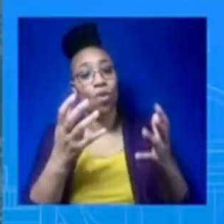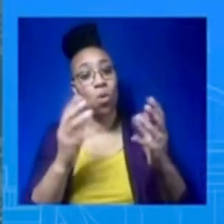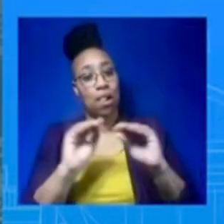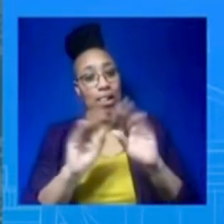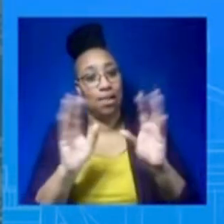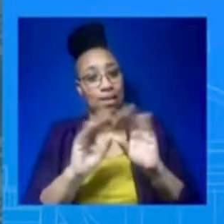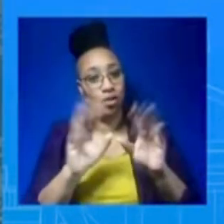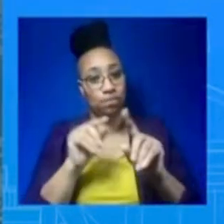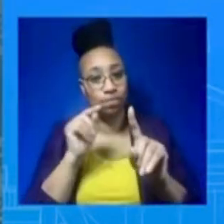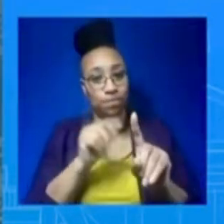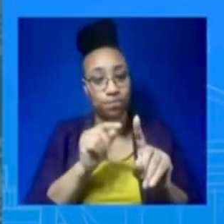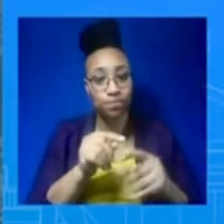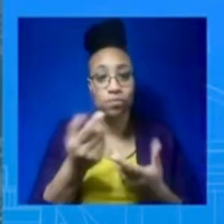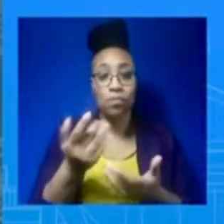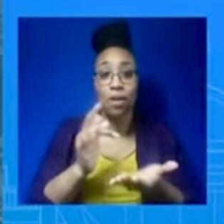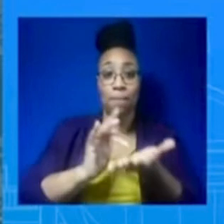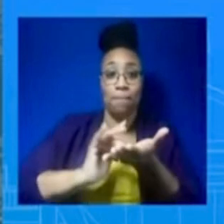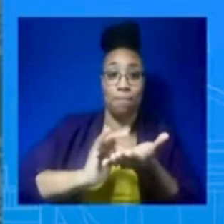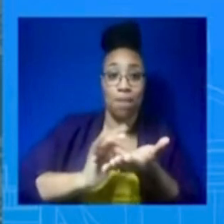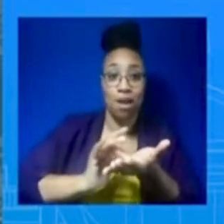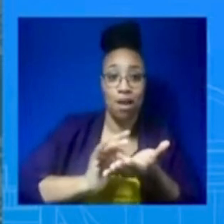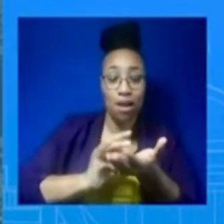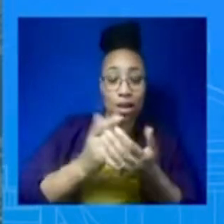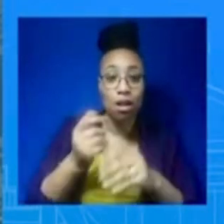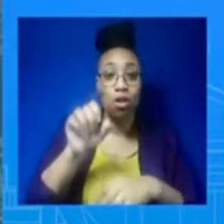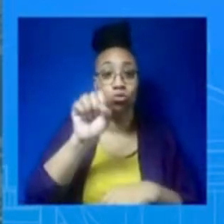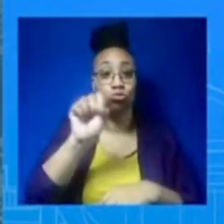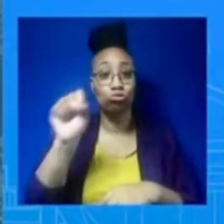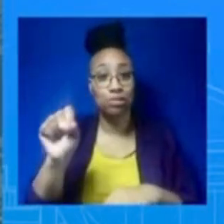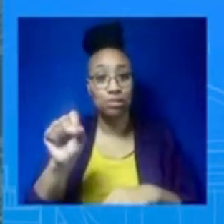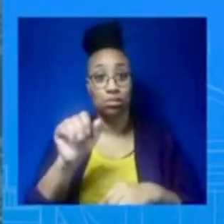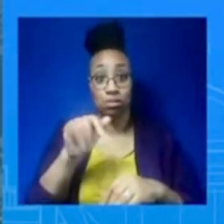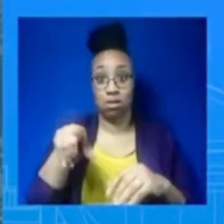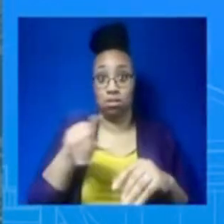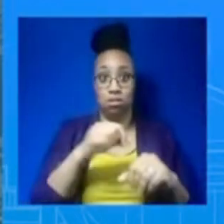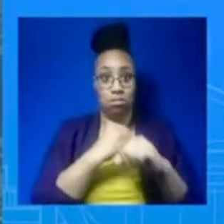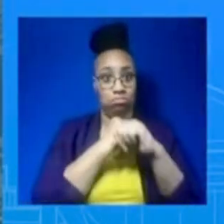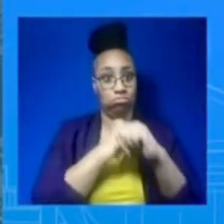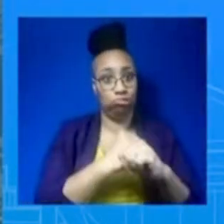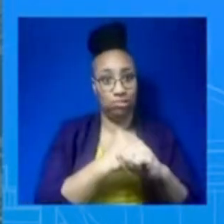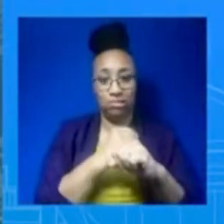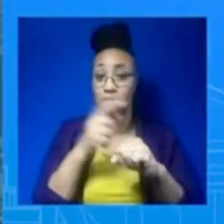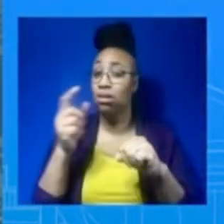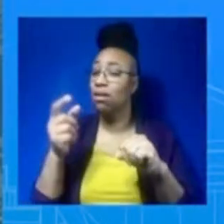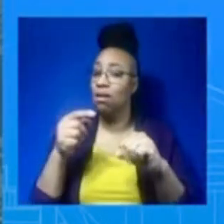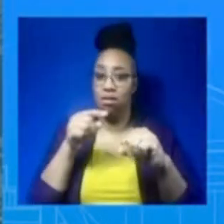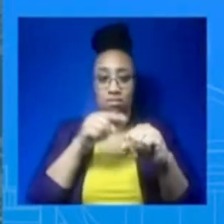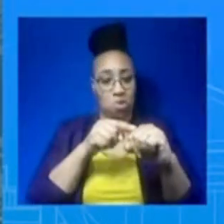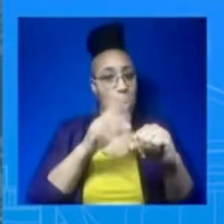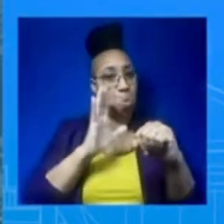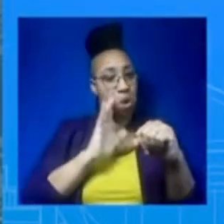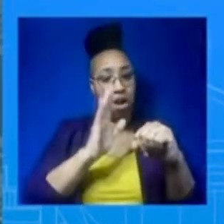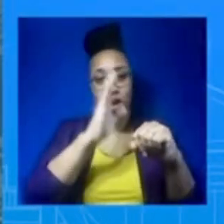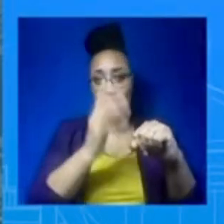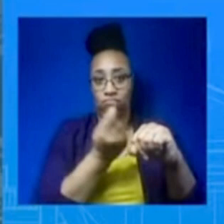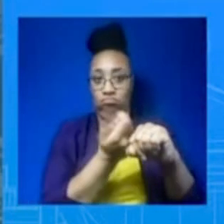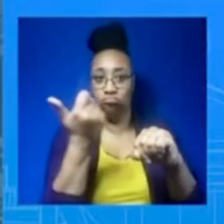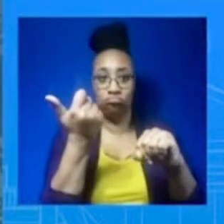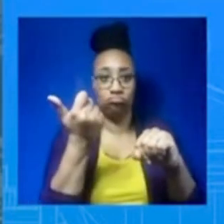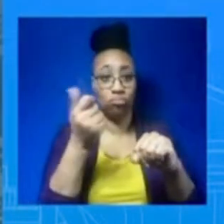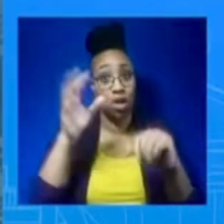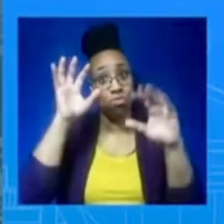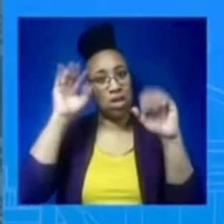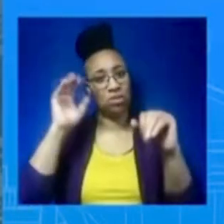to continue to fight to make sure that those are not being held hostage by the Republican Party,